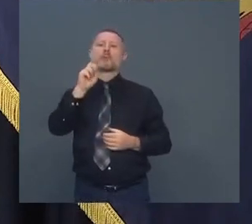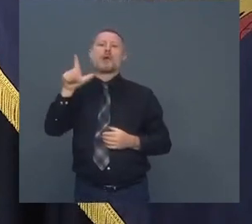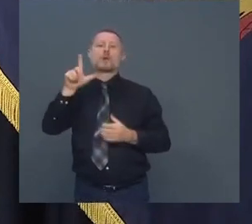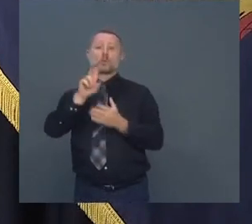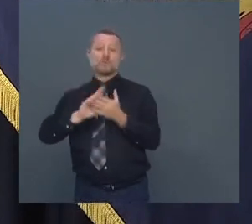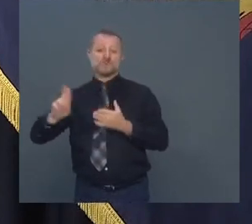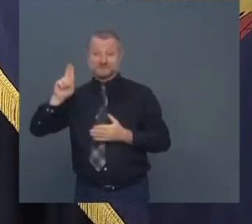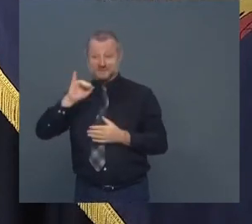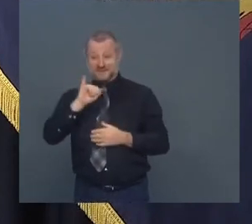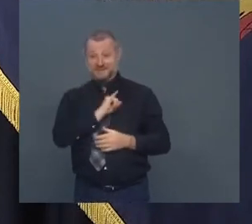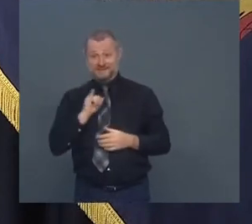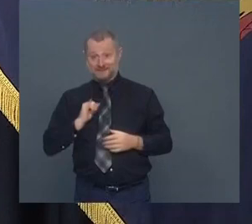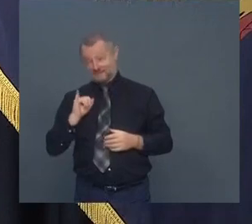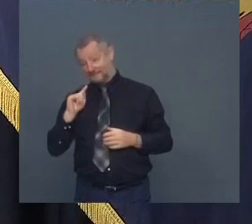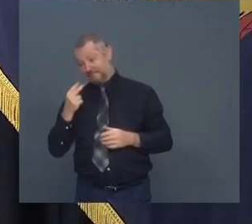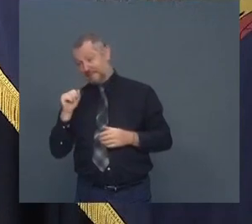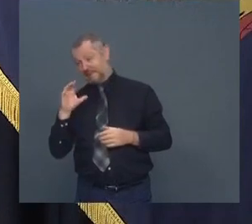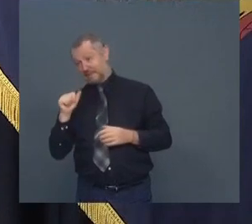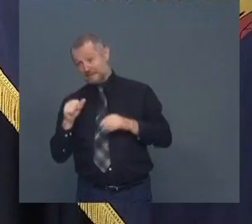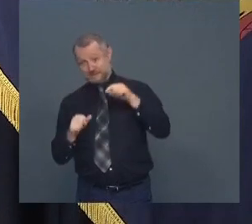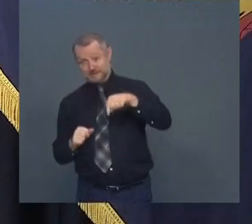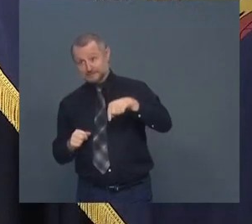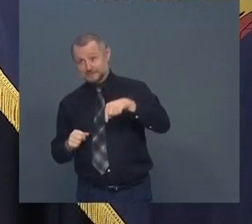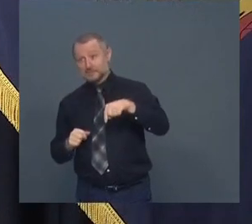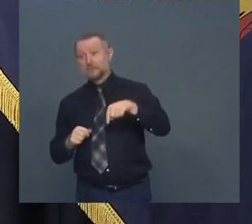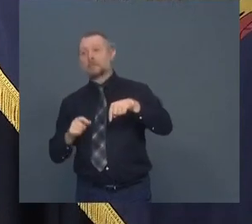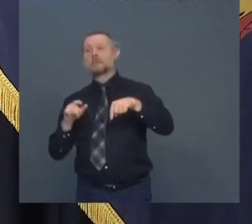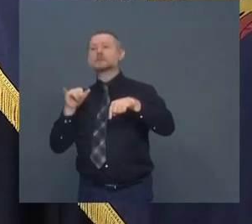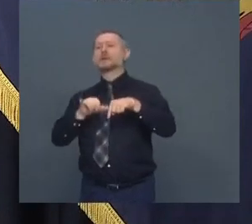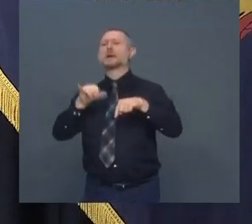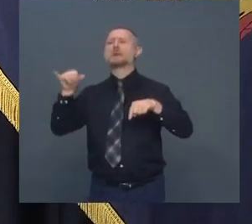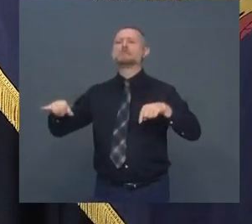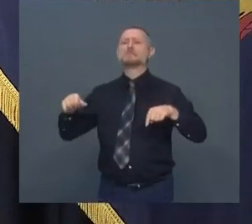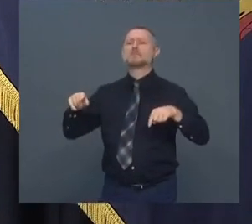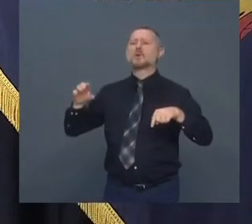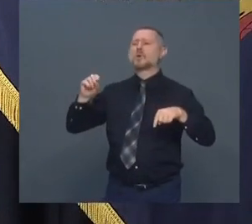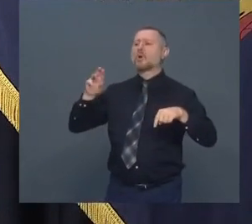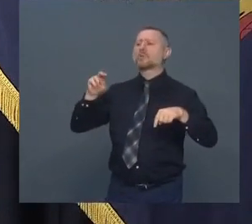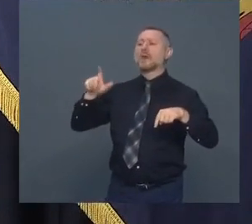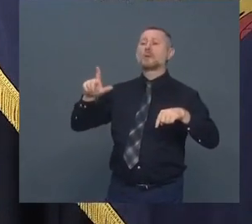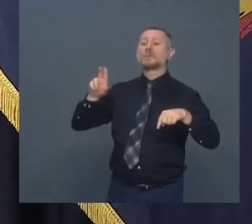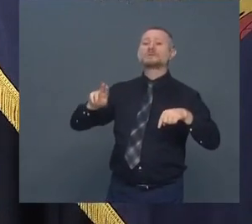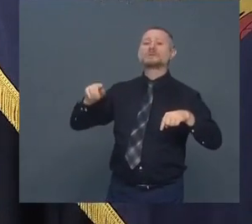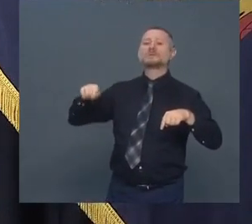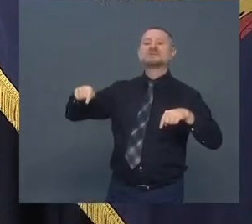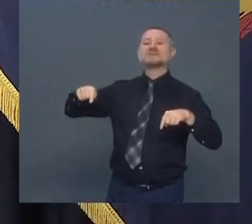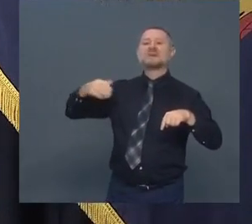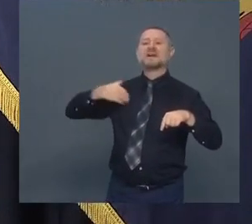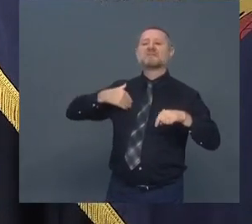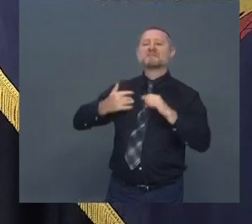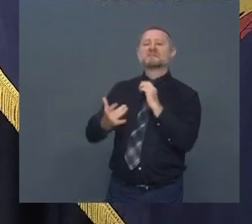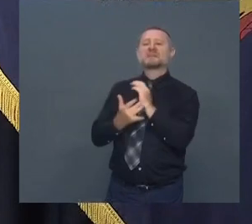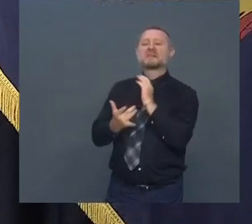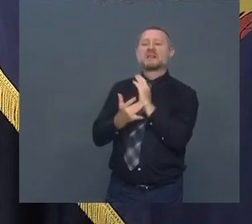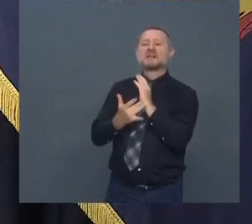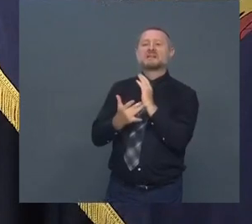Ithaca New York it also runs Cornell Technion here in the city